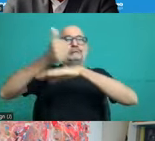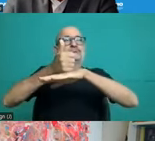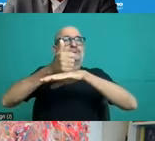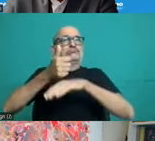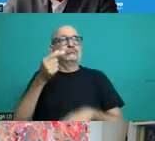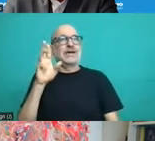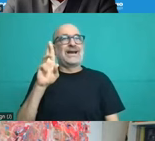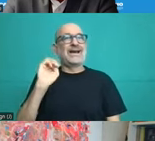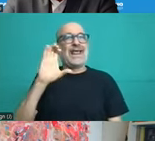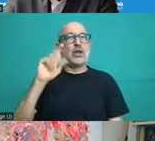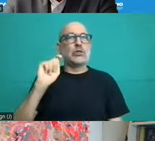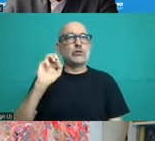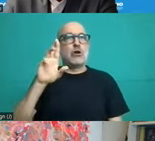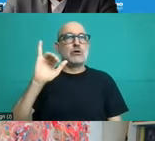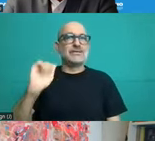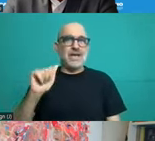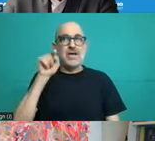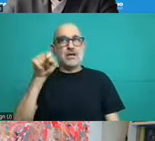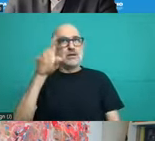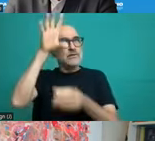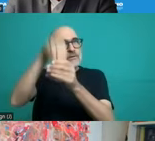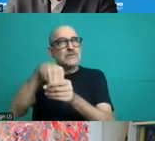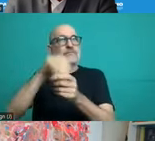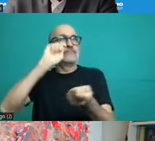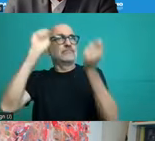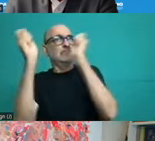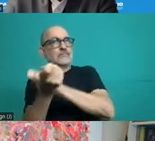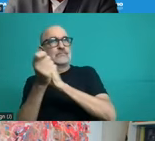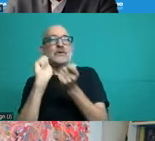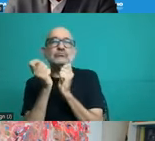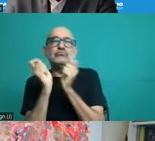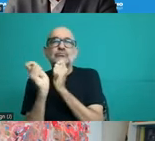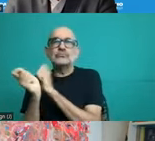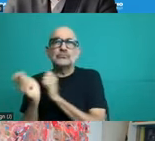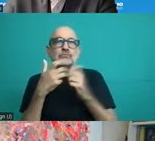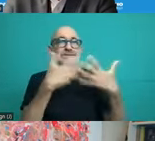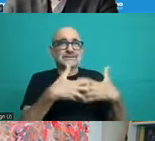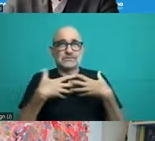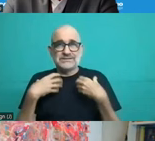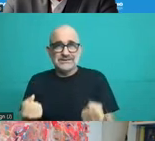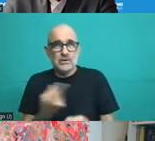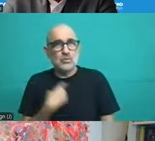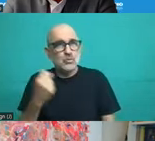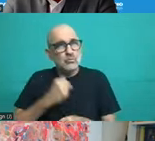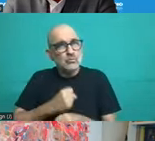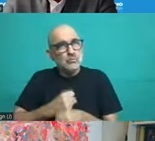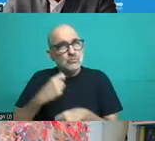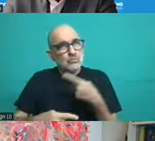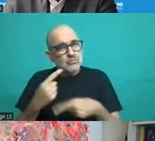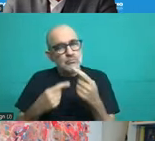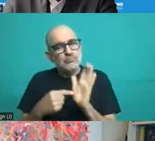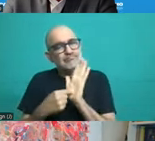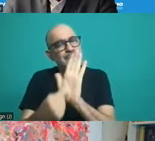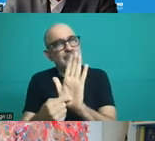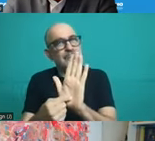universal access, health access and coverage. And we're beyond the